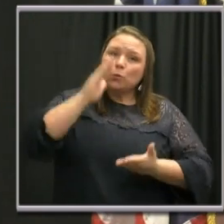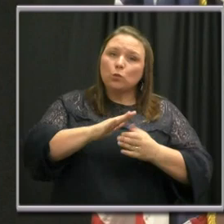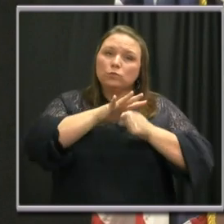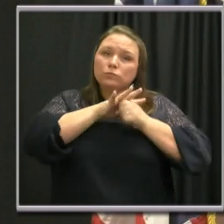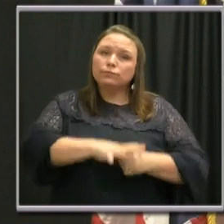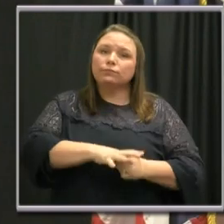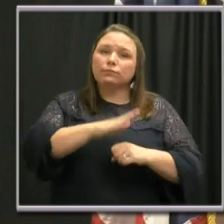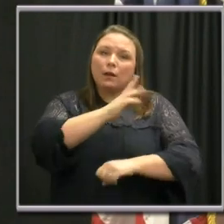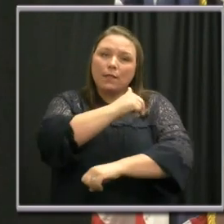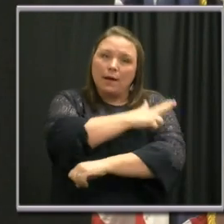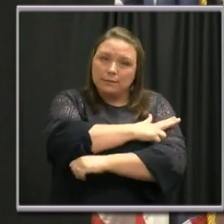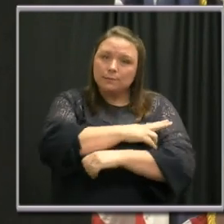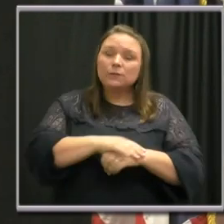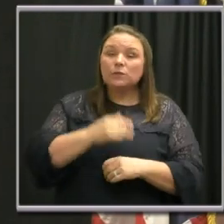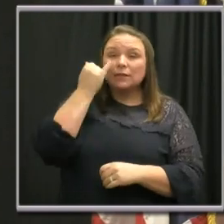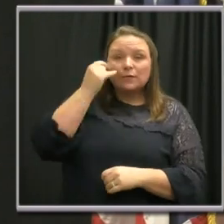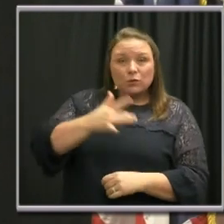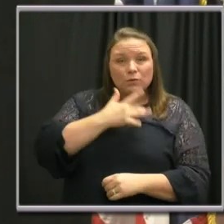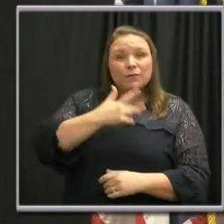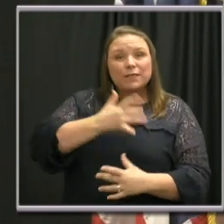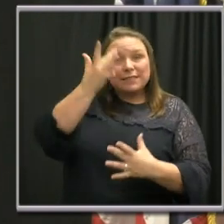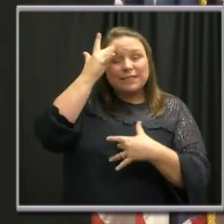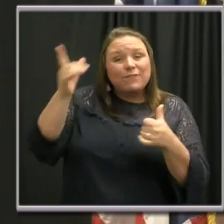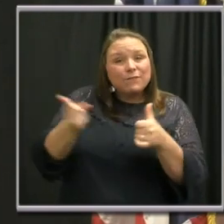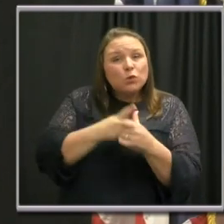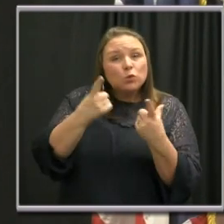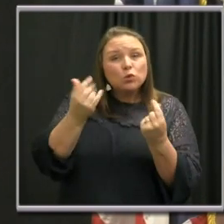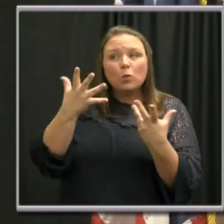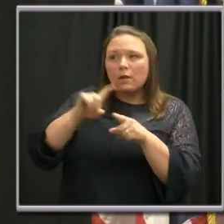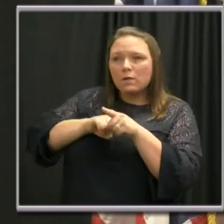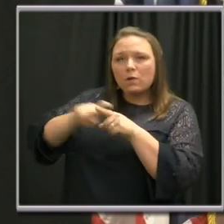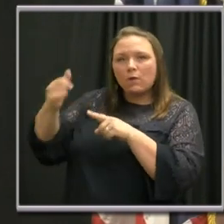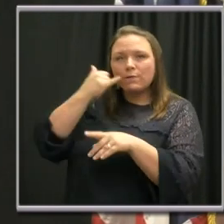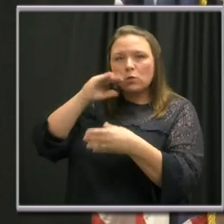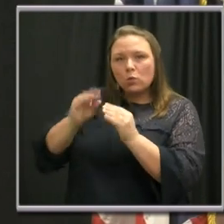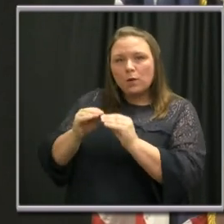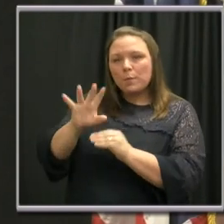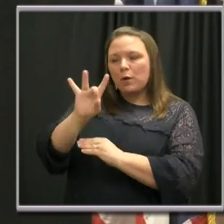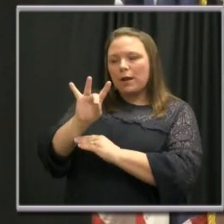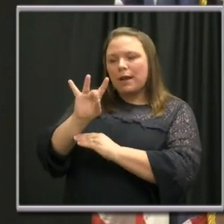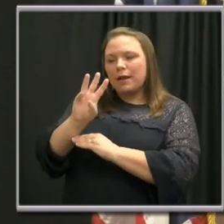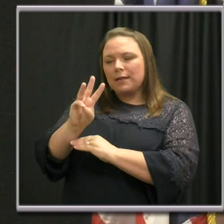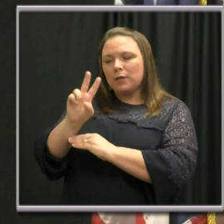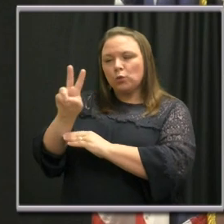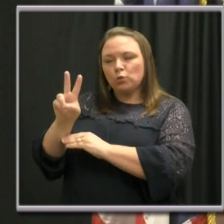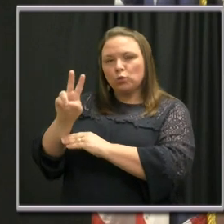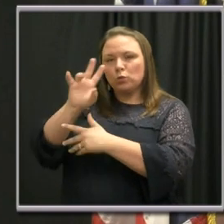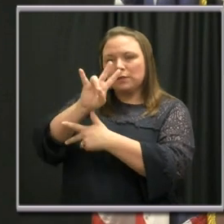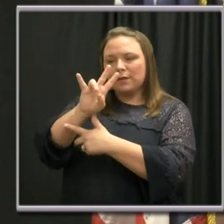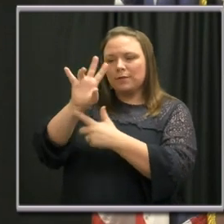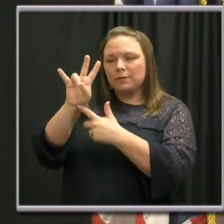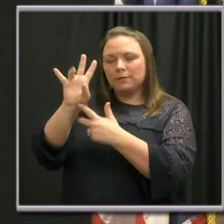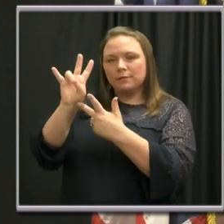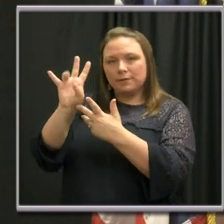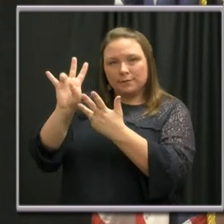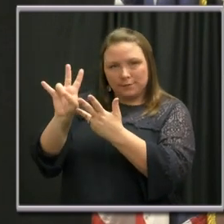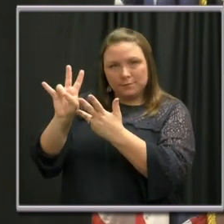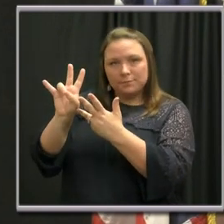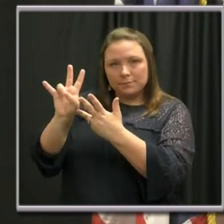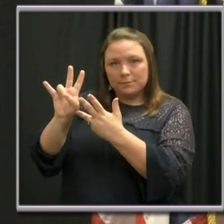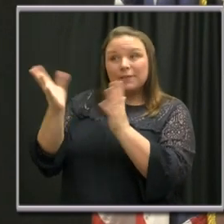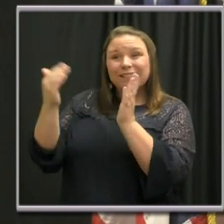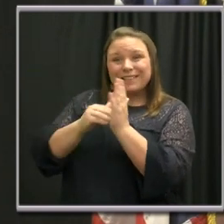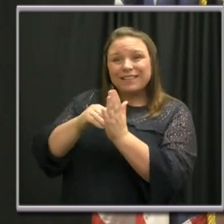systems. If you have symptoms, the very first thing to do is call our hotline at 862-7777.